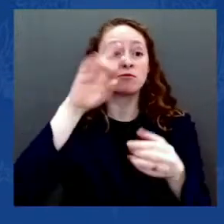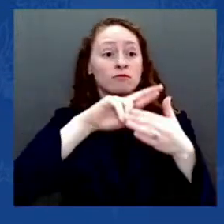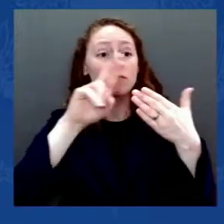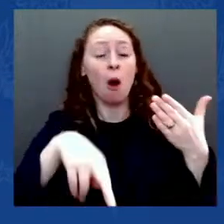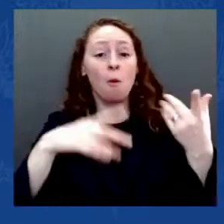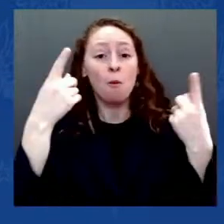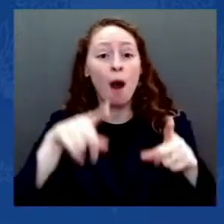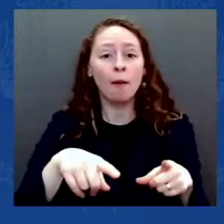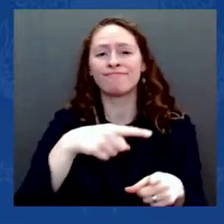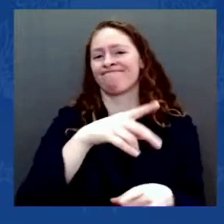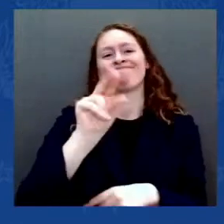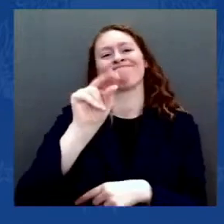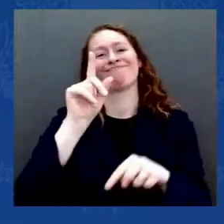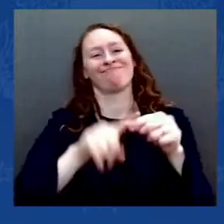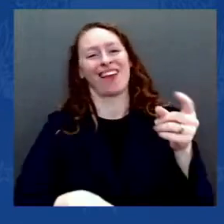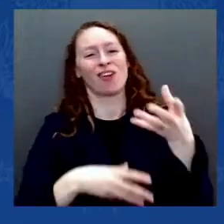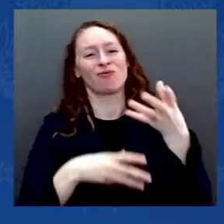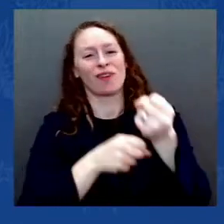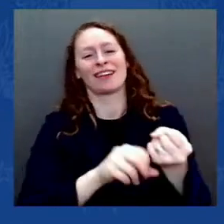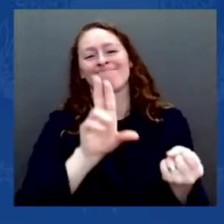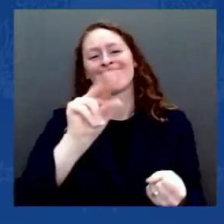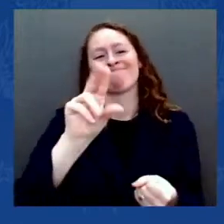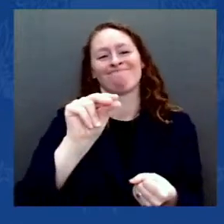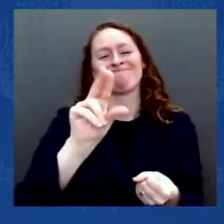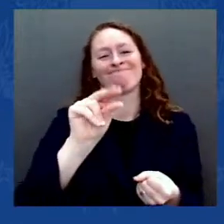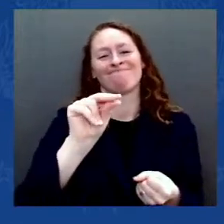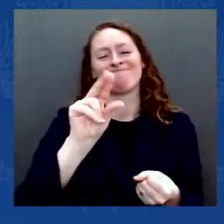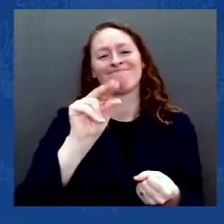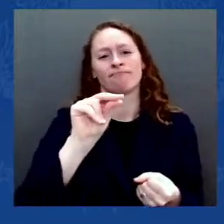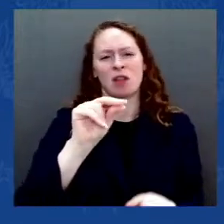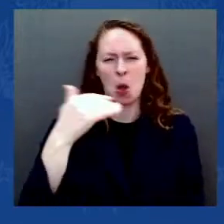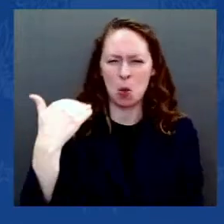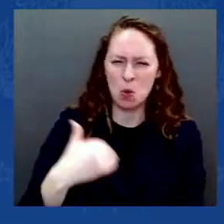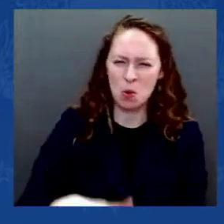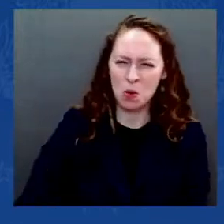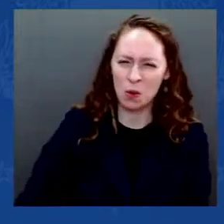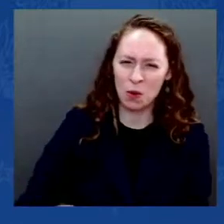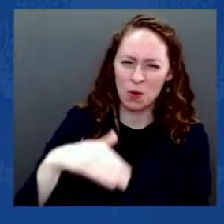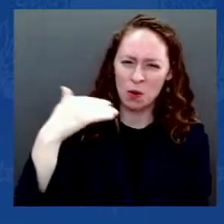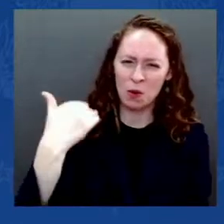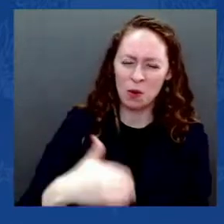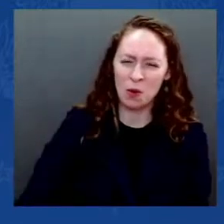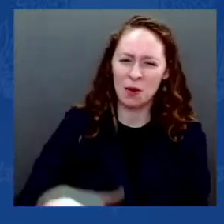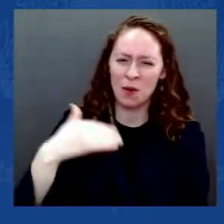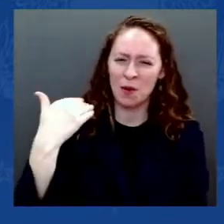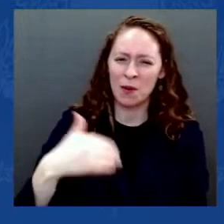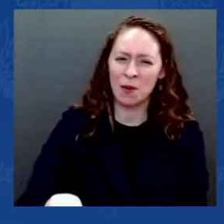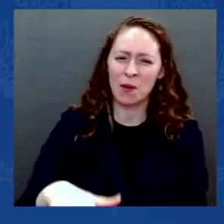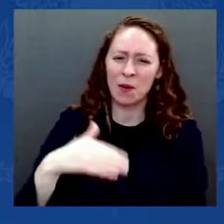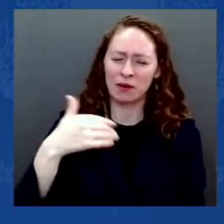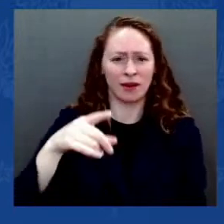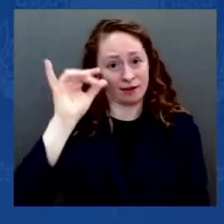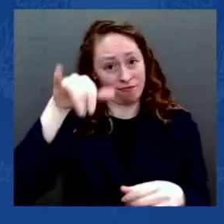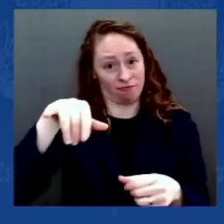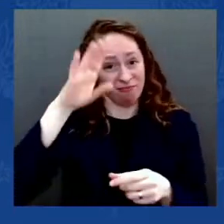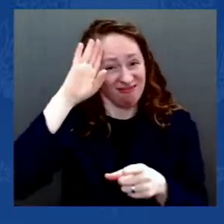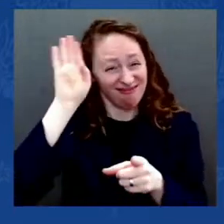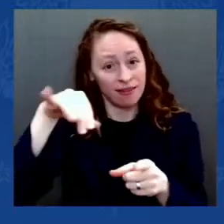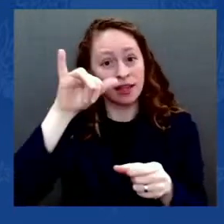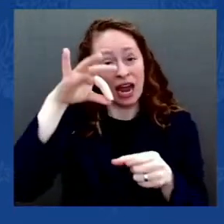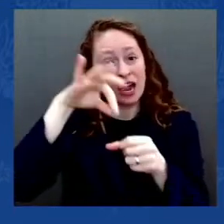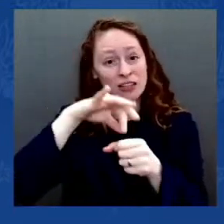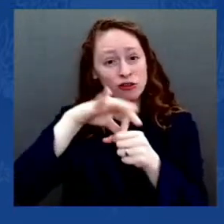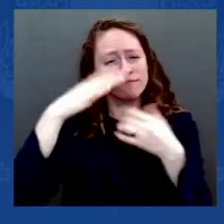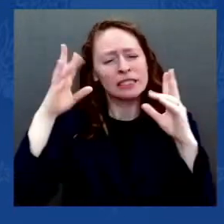more closely scrutinized or more carefully counted. Every legal challenge questioning the results